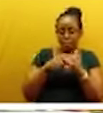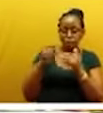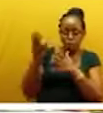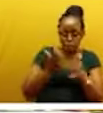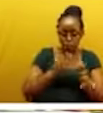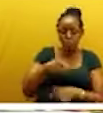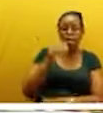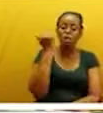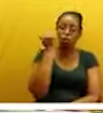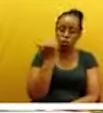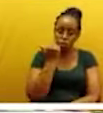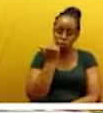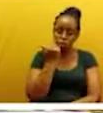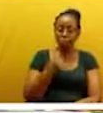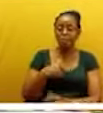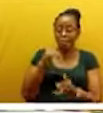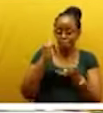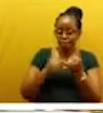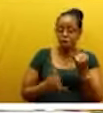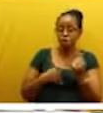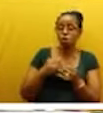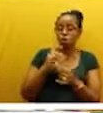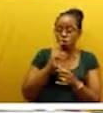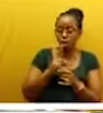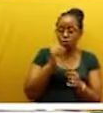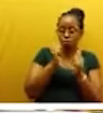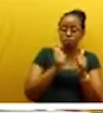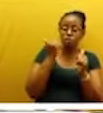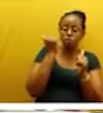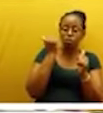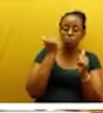The final orders made by the courts.